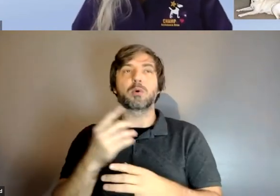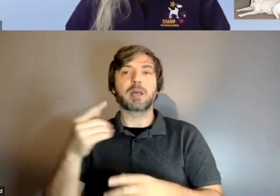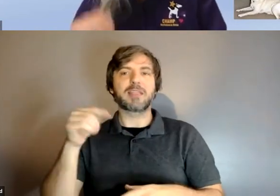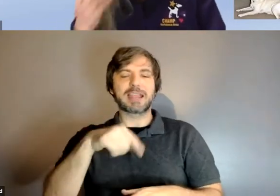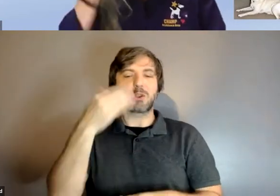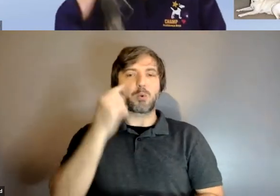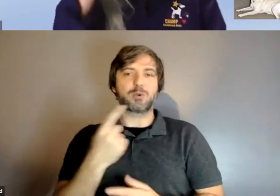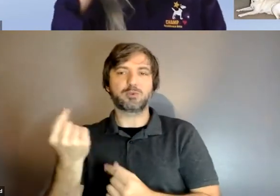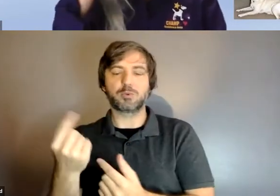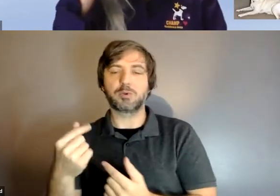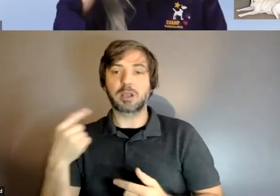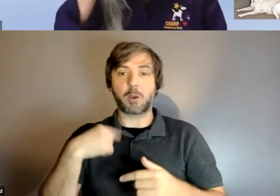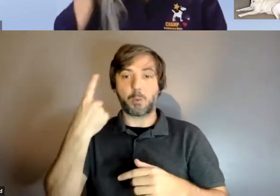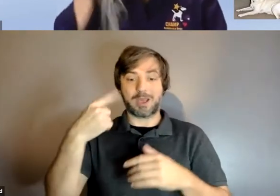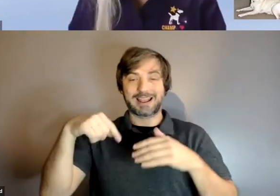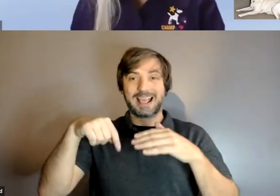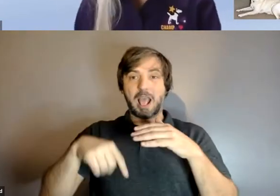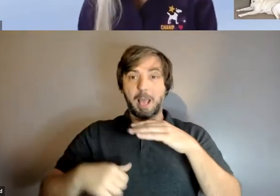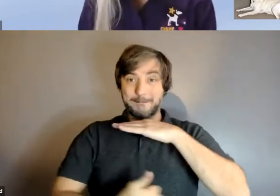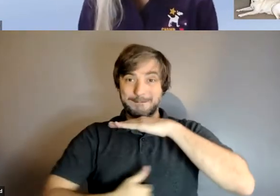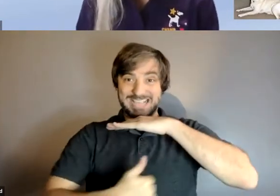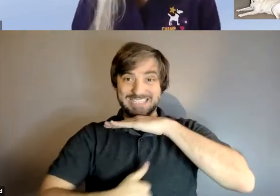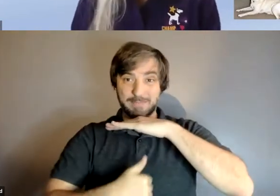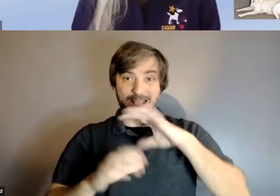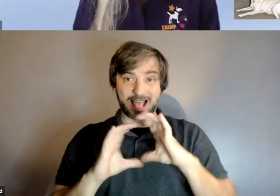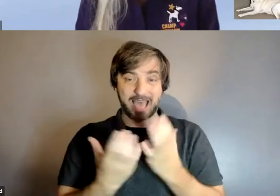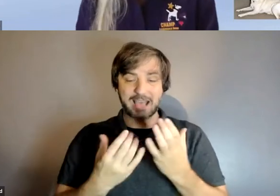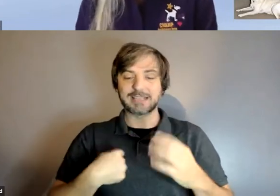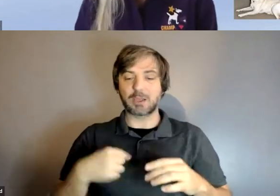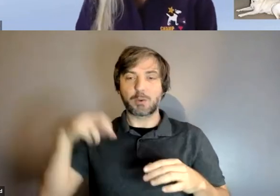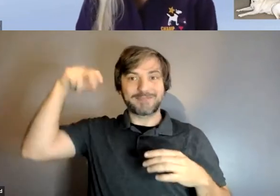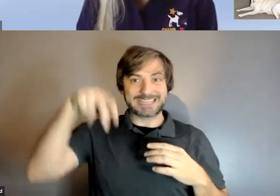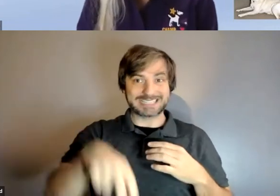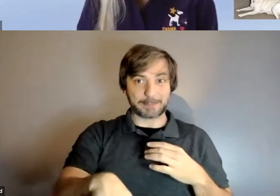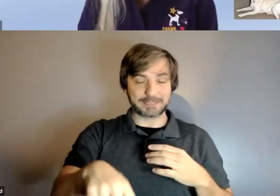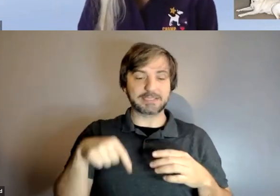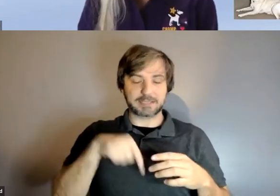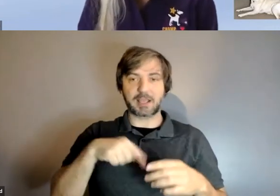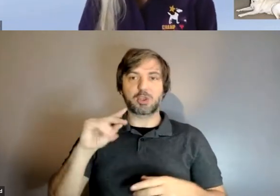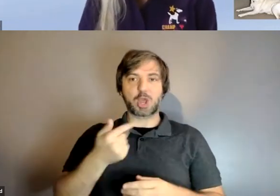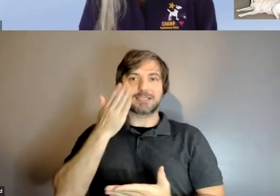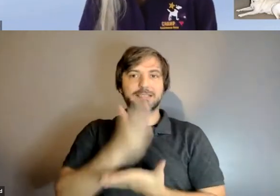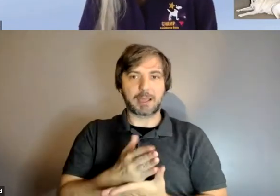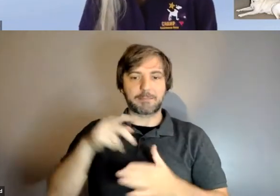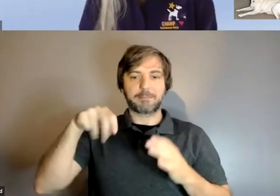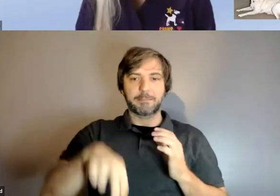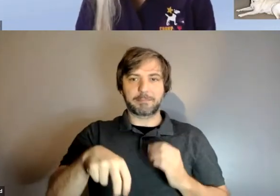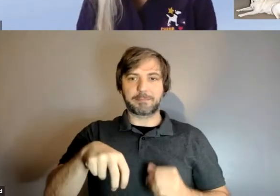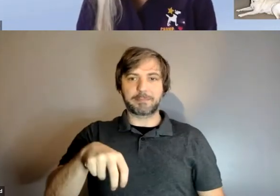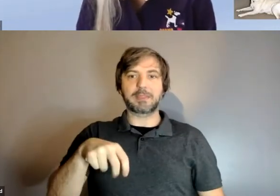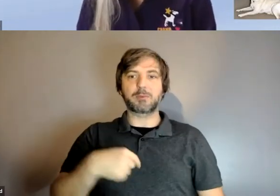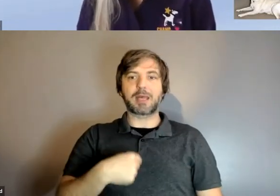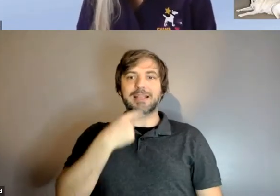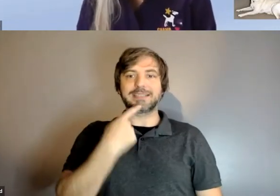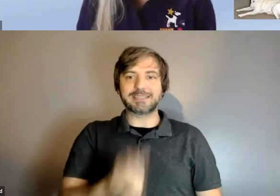steps he'd stop at the top of the stairs and then i tell him to make an immediate left around the staircase and then he'll go